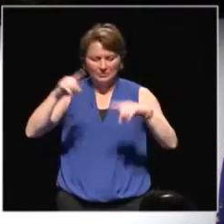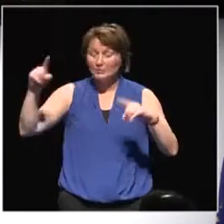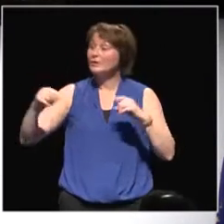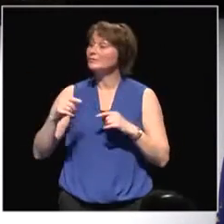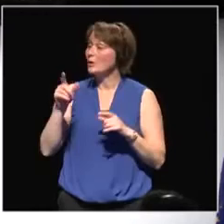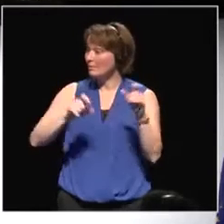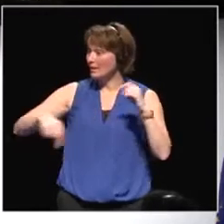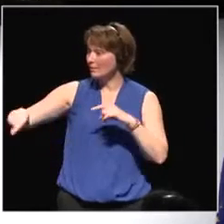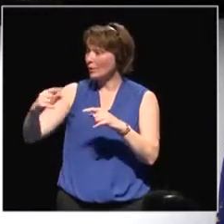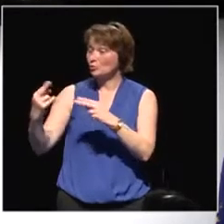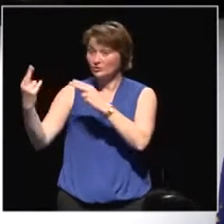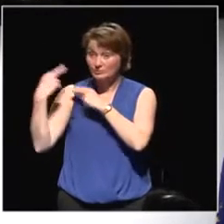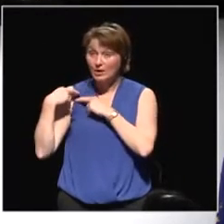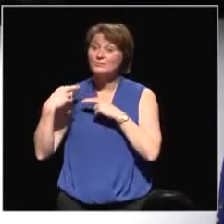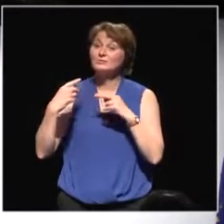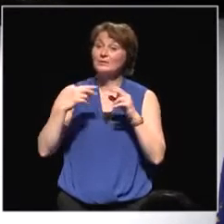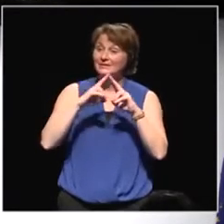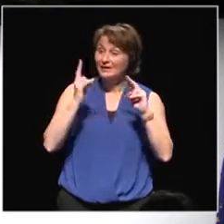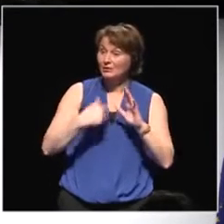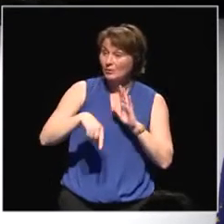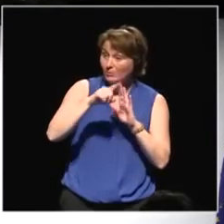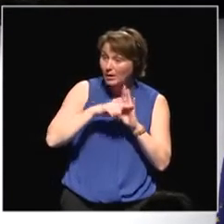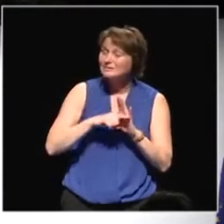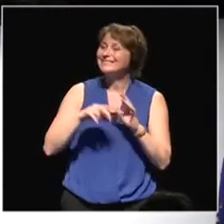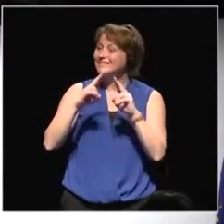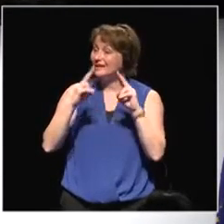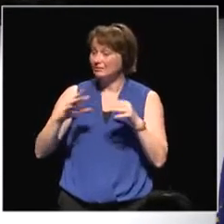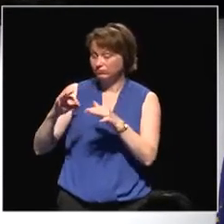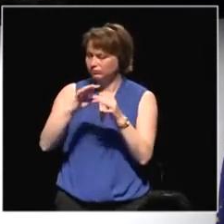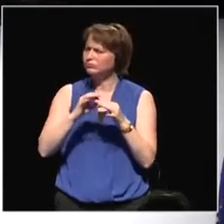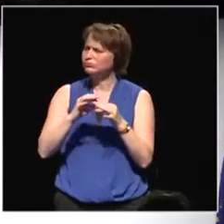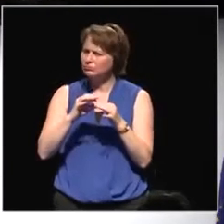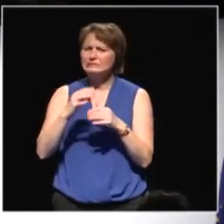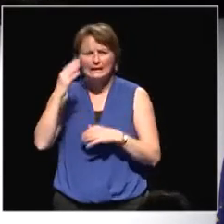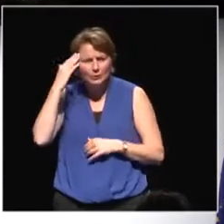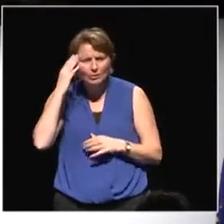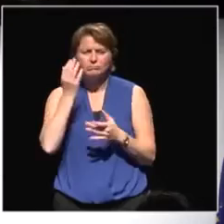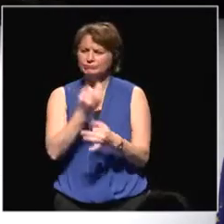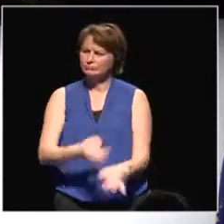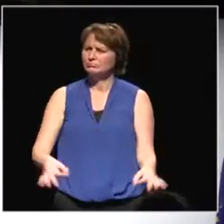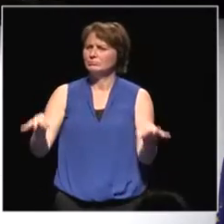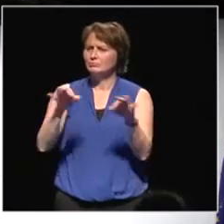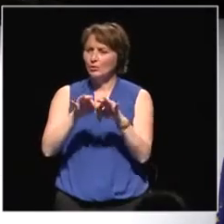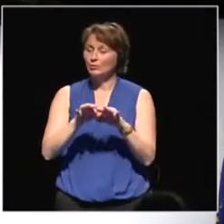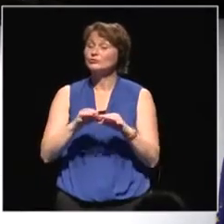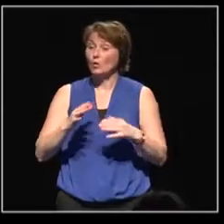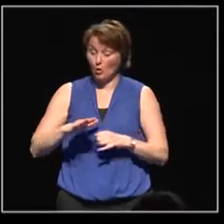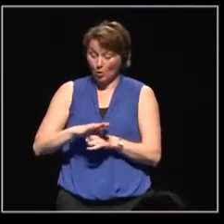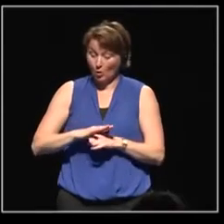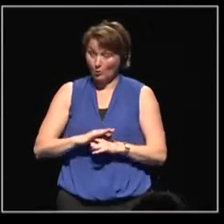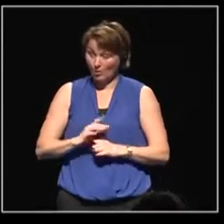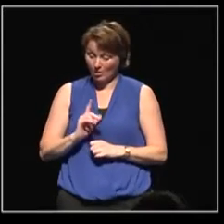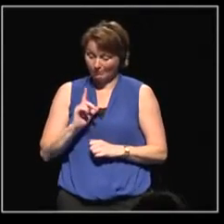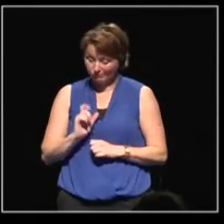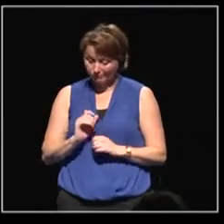In other words, you start at local level, and at local